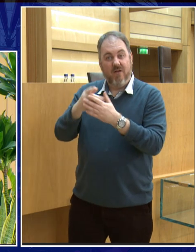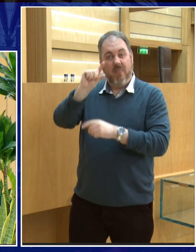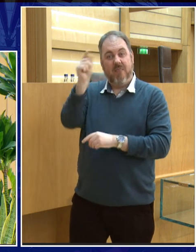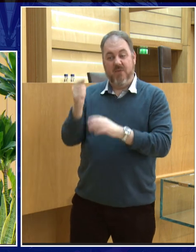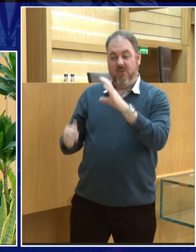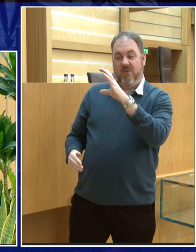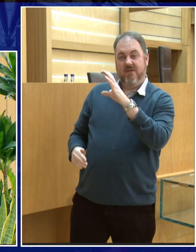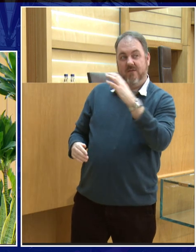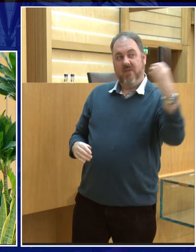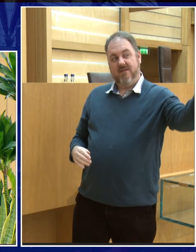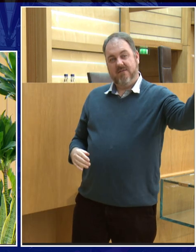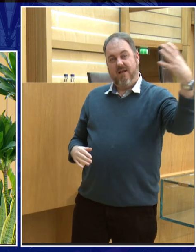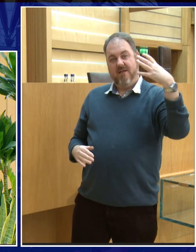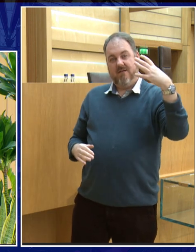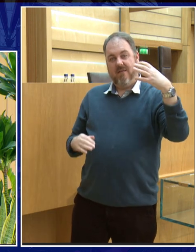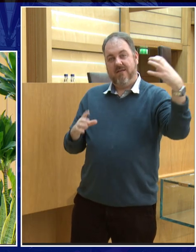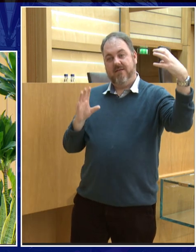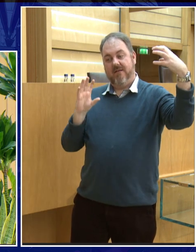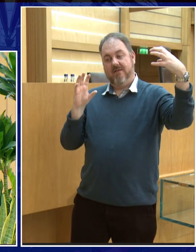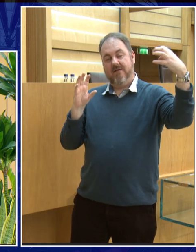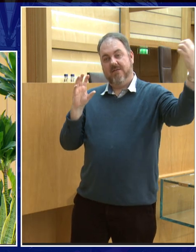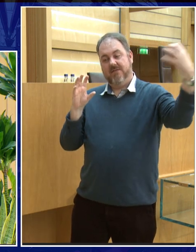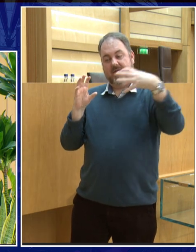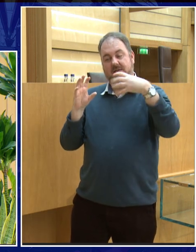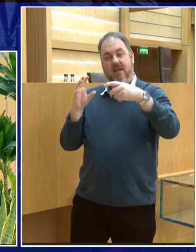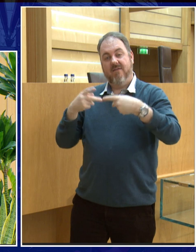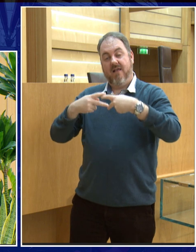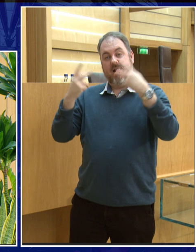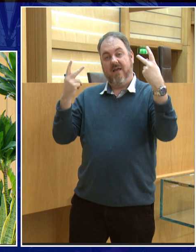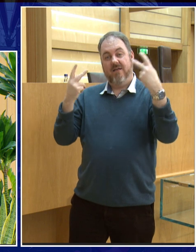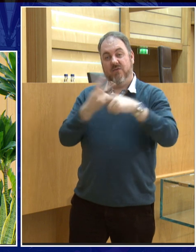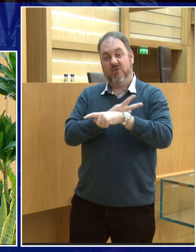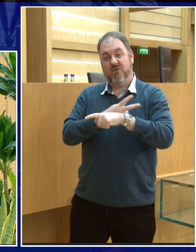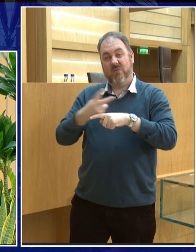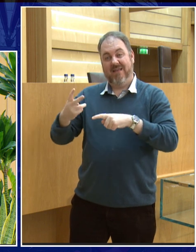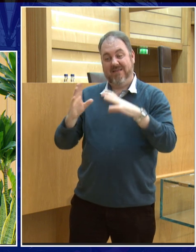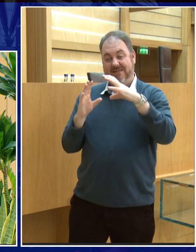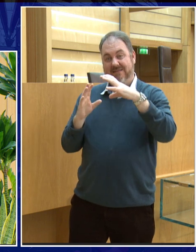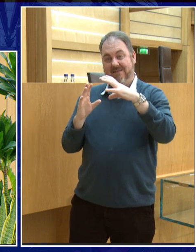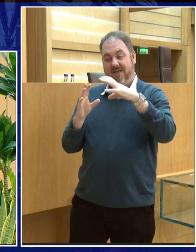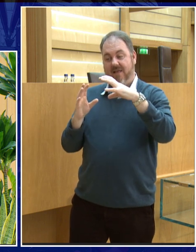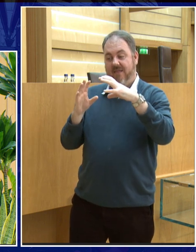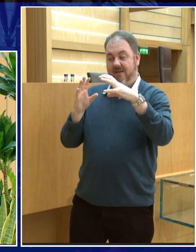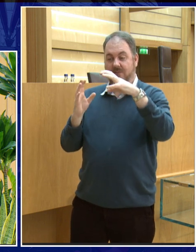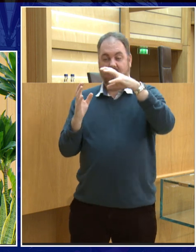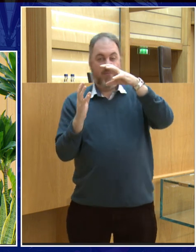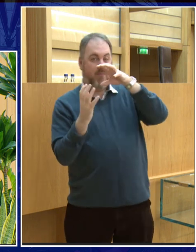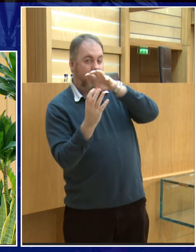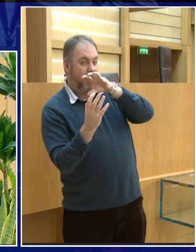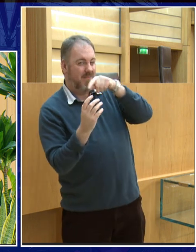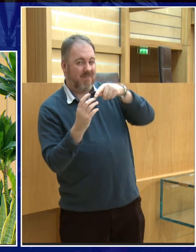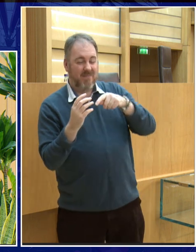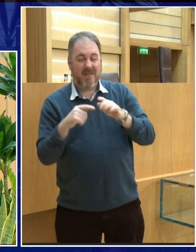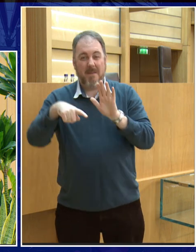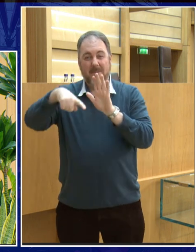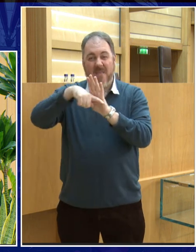Now, daytime on the Moon lasts about two weeks. And then you have two weeks of nighttime. And then the temperature plummets to minus 100.